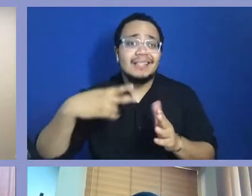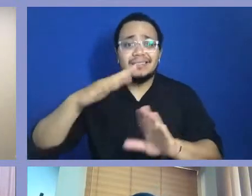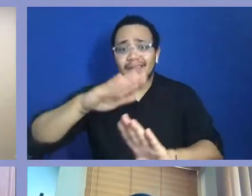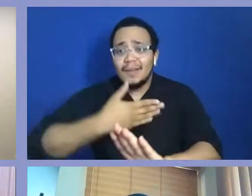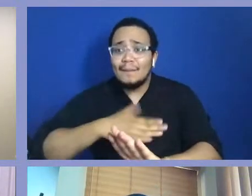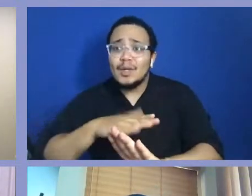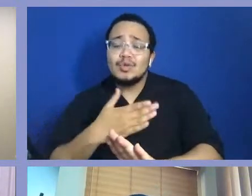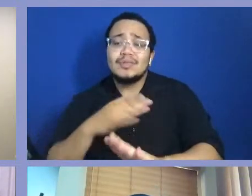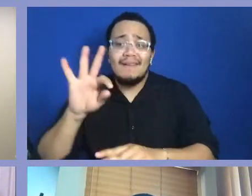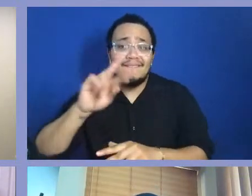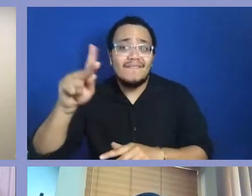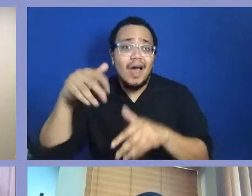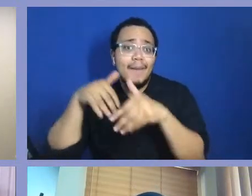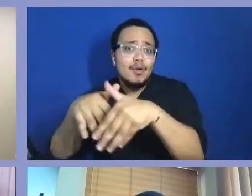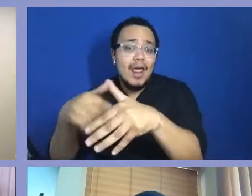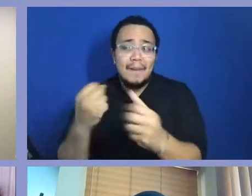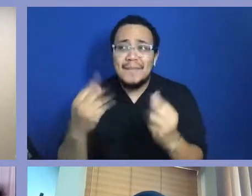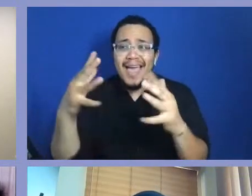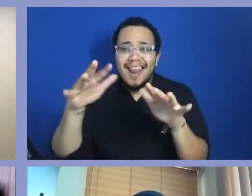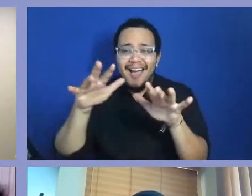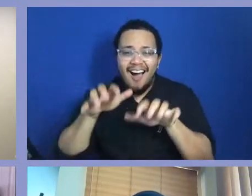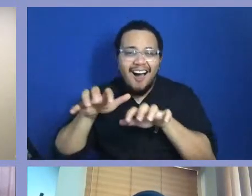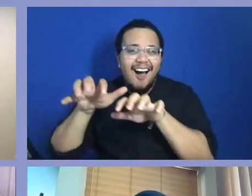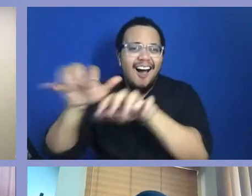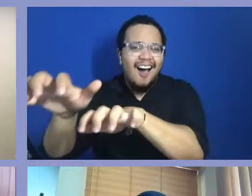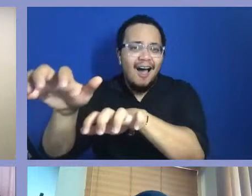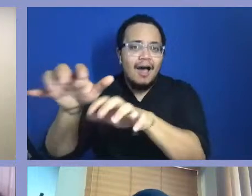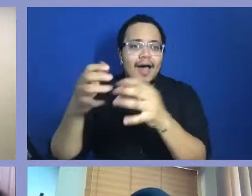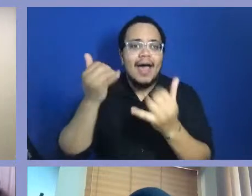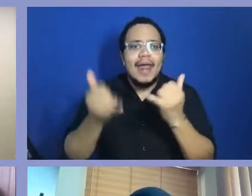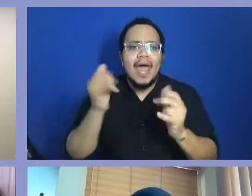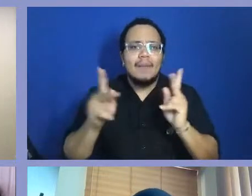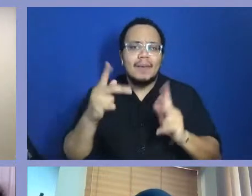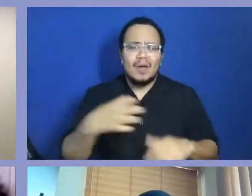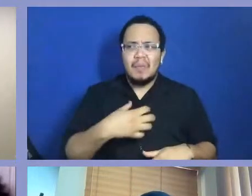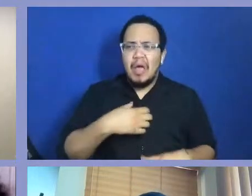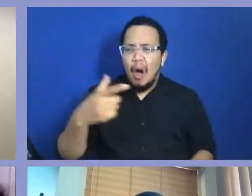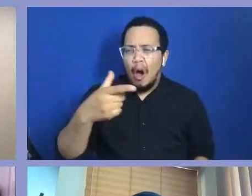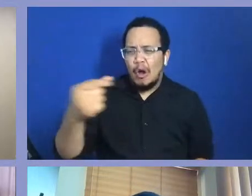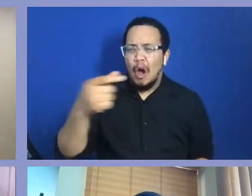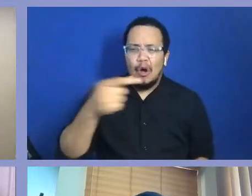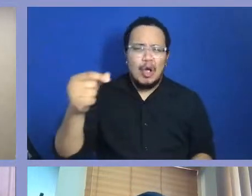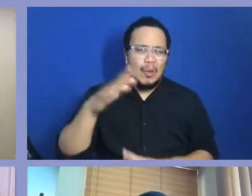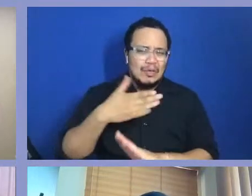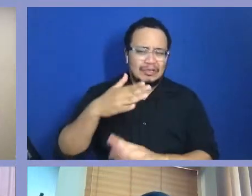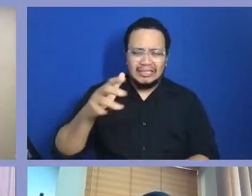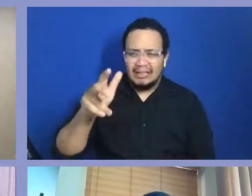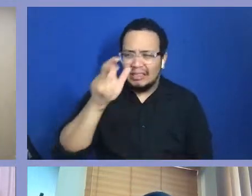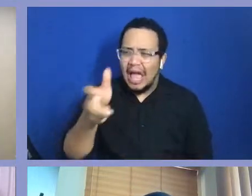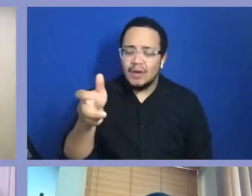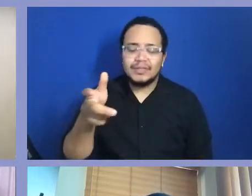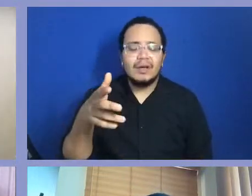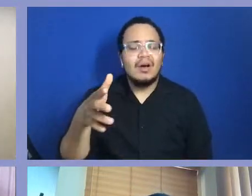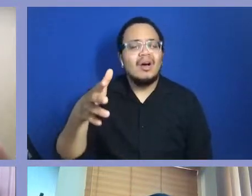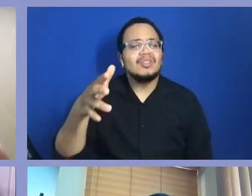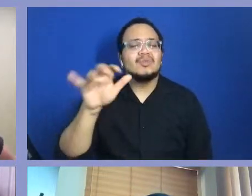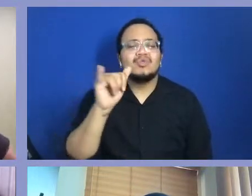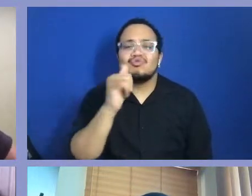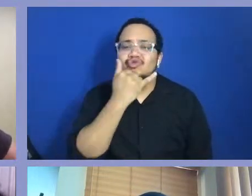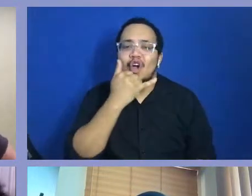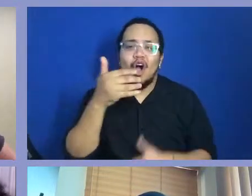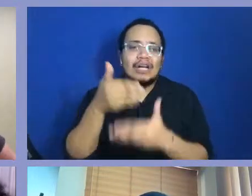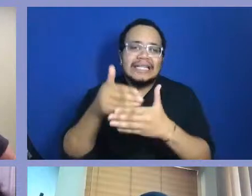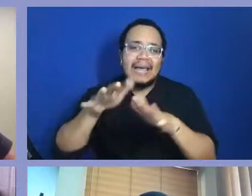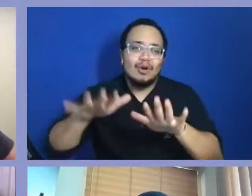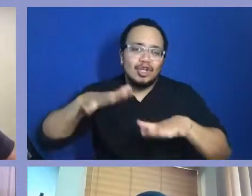used to be way more. Now we got somebody complaining about Go-Go. They in the wrong neighborhood. Move to the suburbs. We have to deal